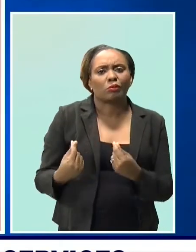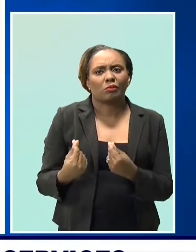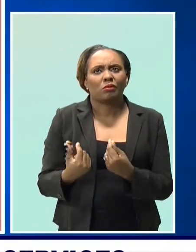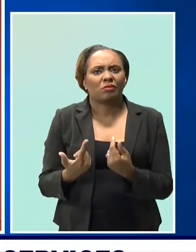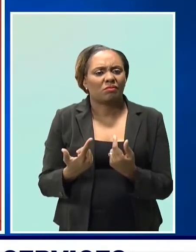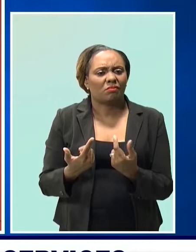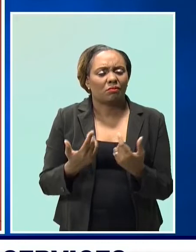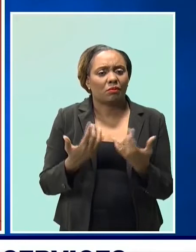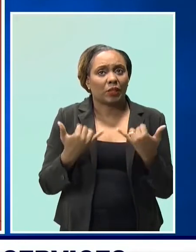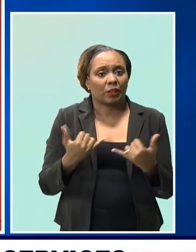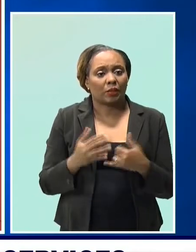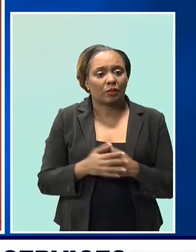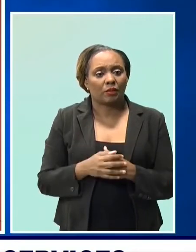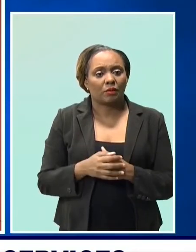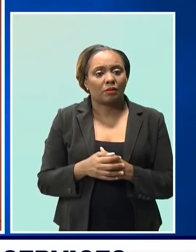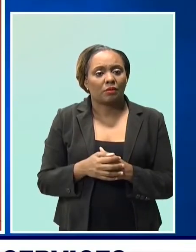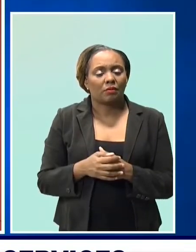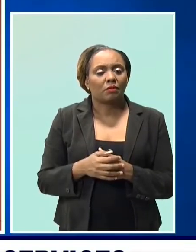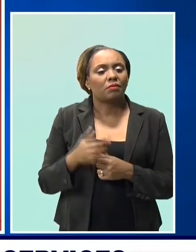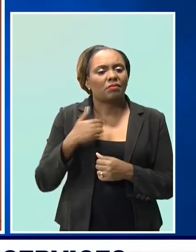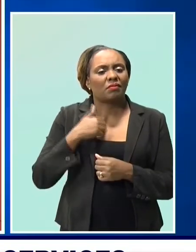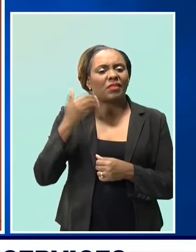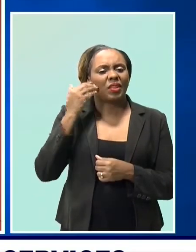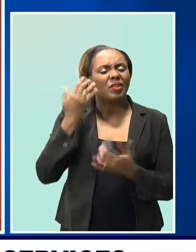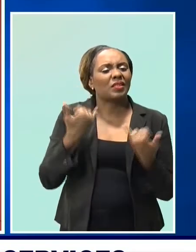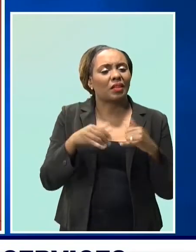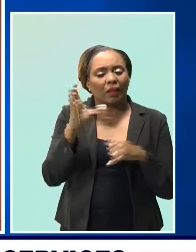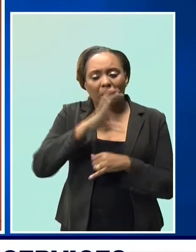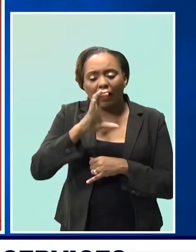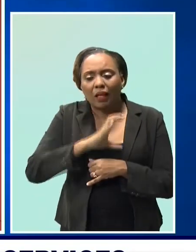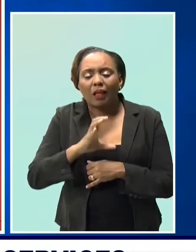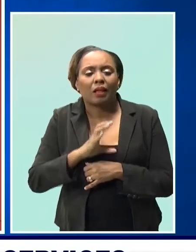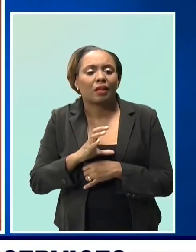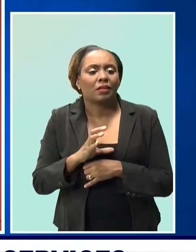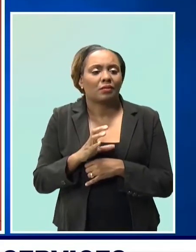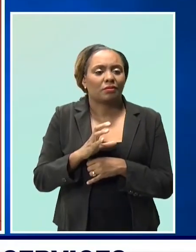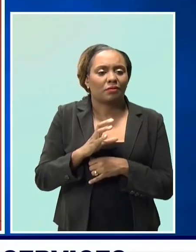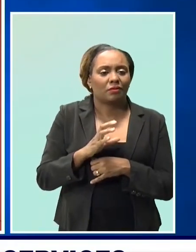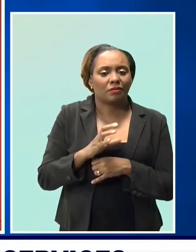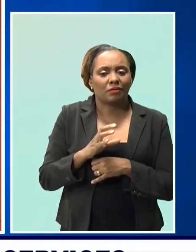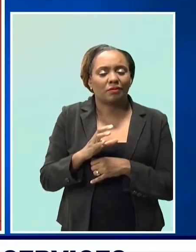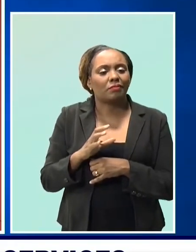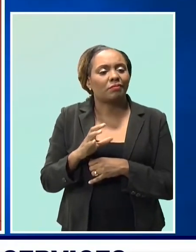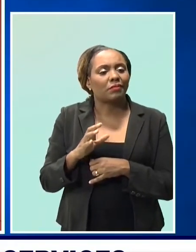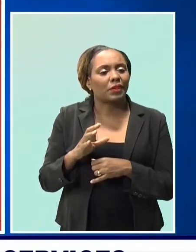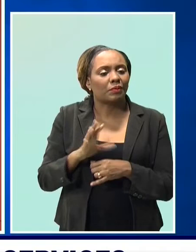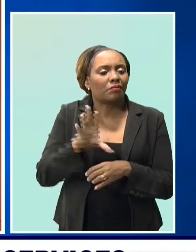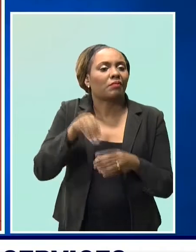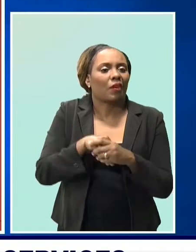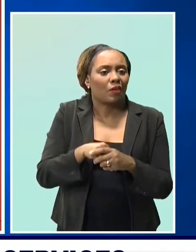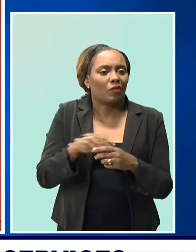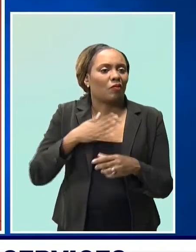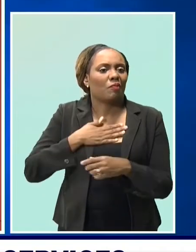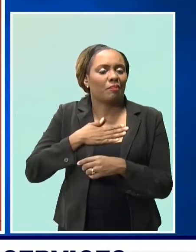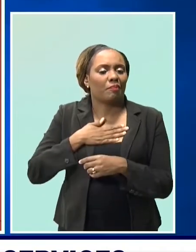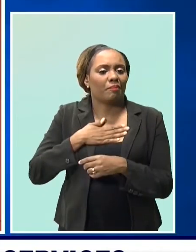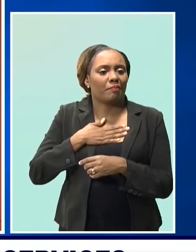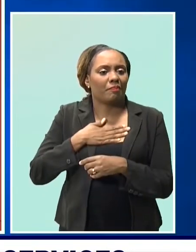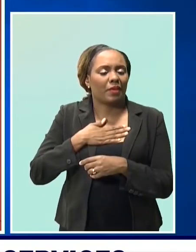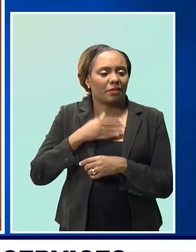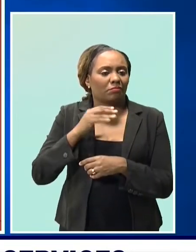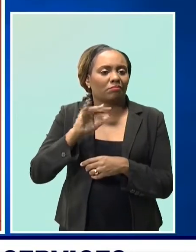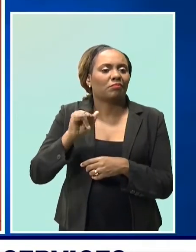for the time being. I am a chef by trade, so obviously I will still be looking forward to getting back into that sometime, so hopefully,